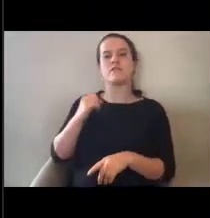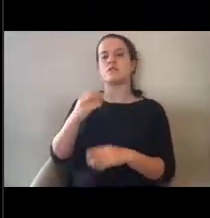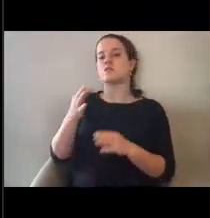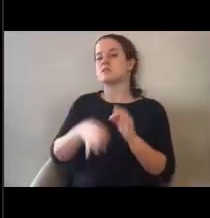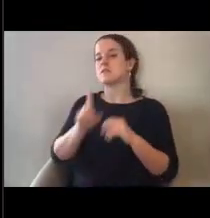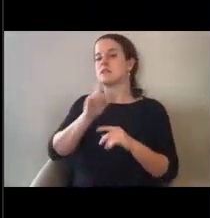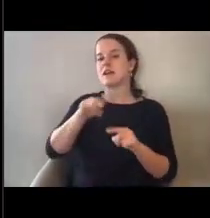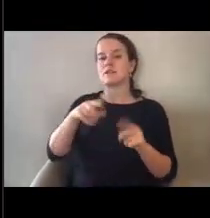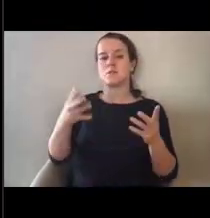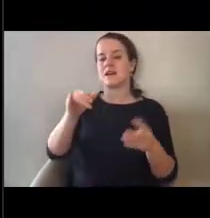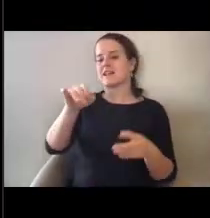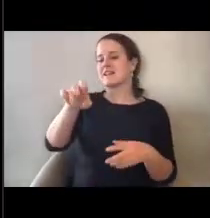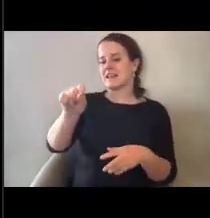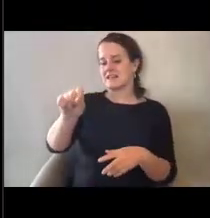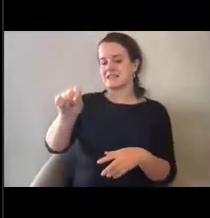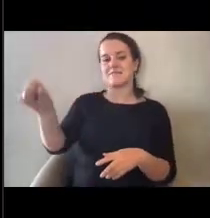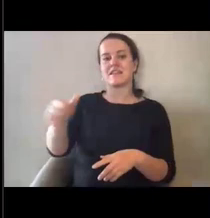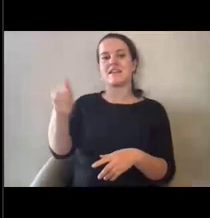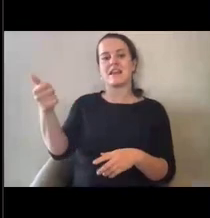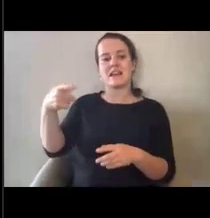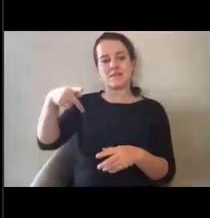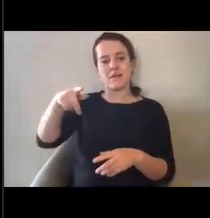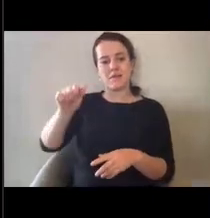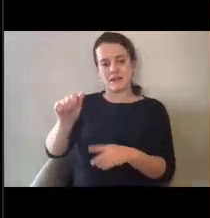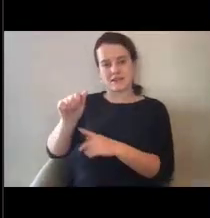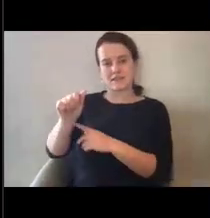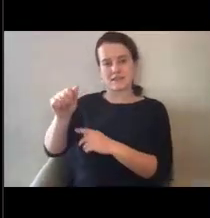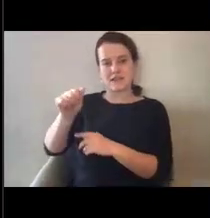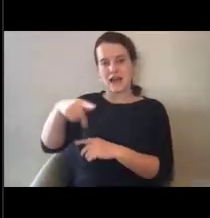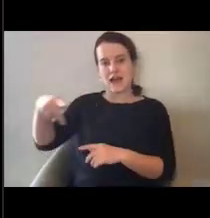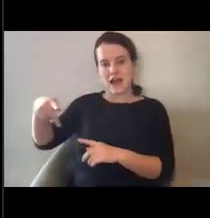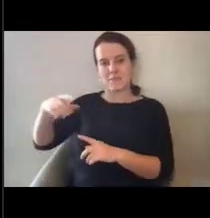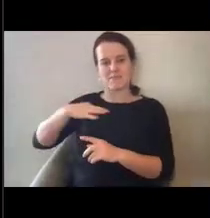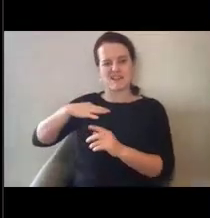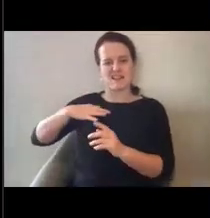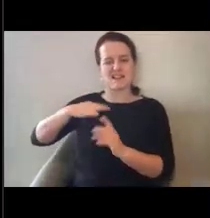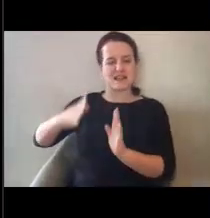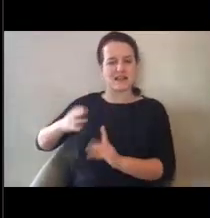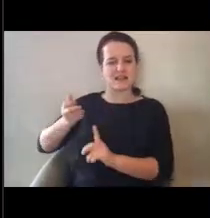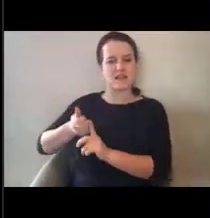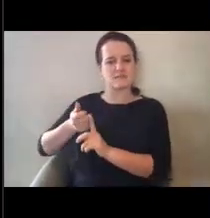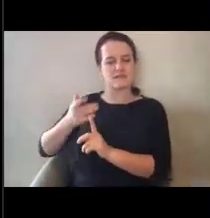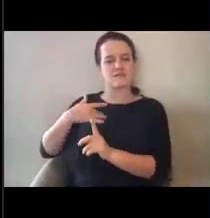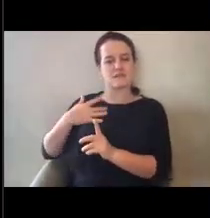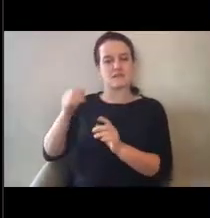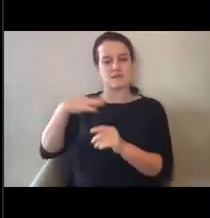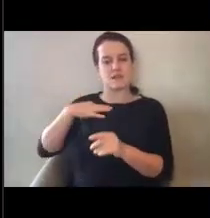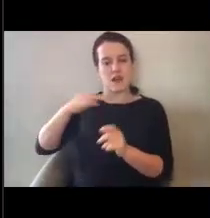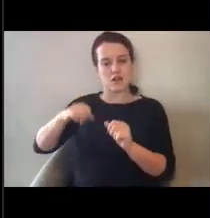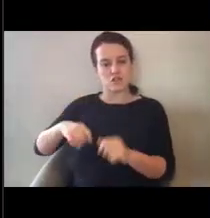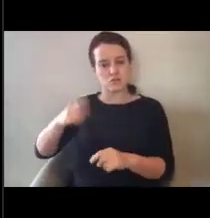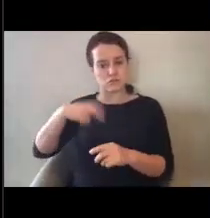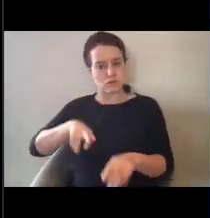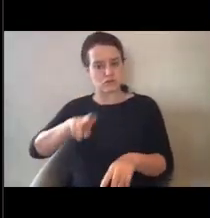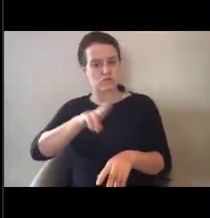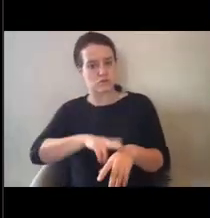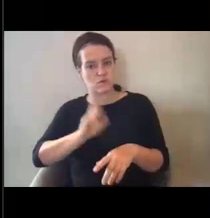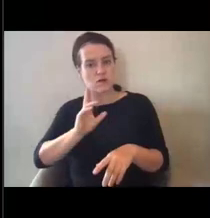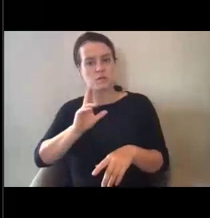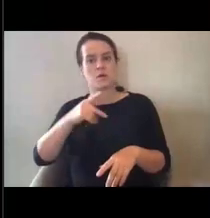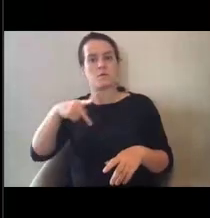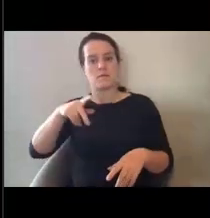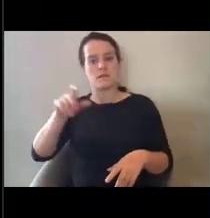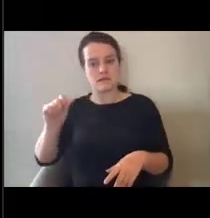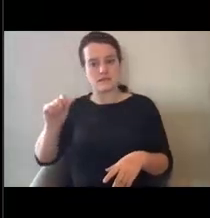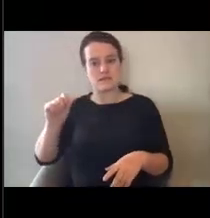answer is yes. Any public assistance applicant that would normally be eligible under the public assistance grant program